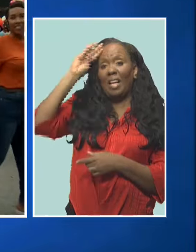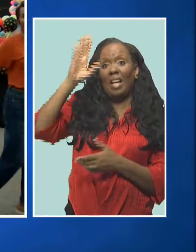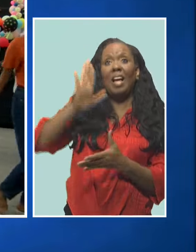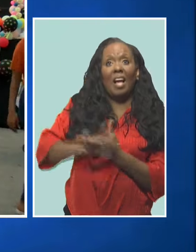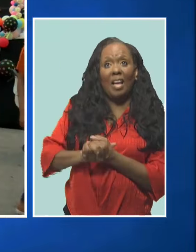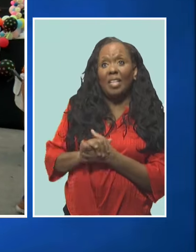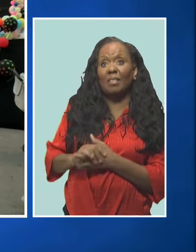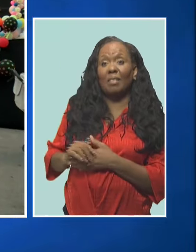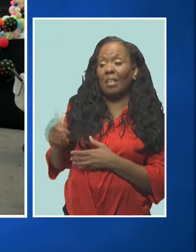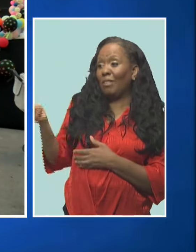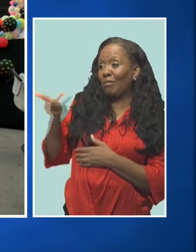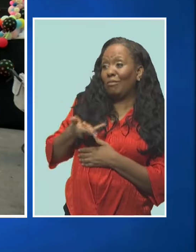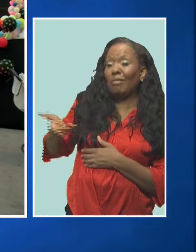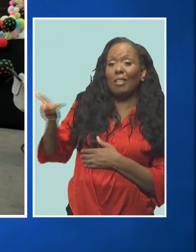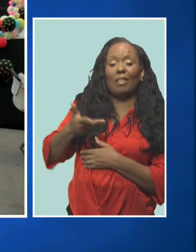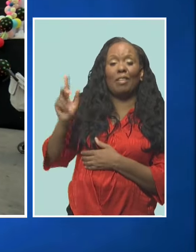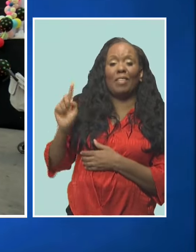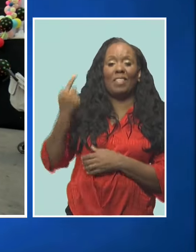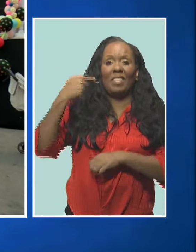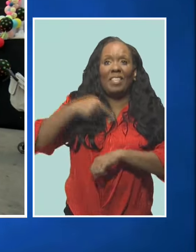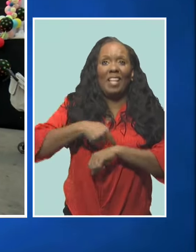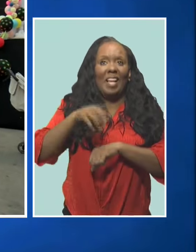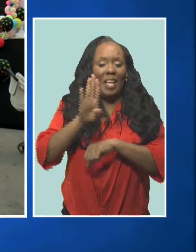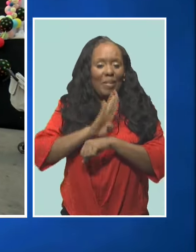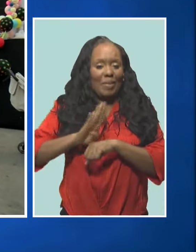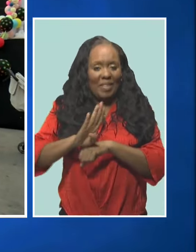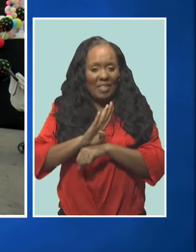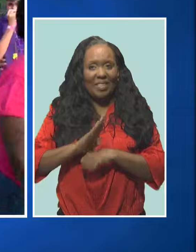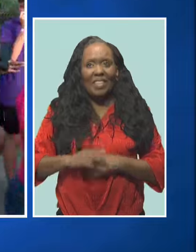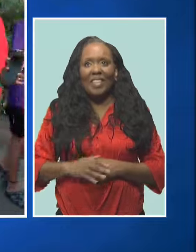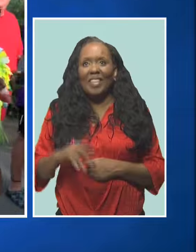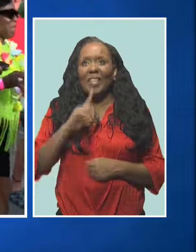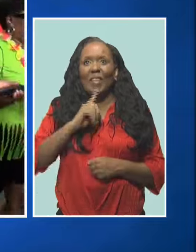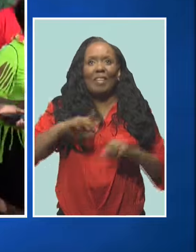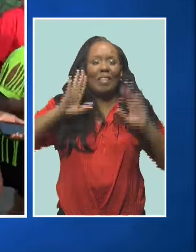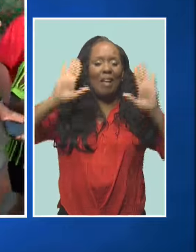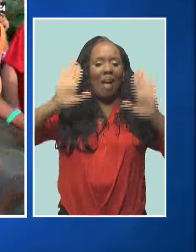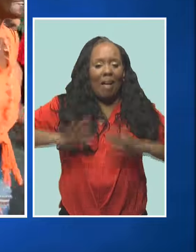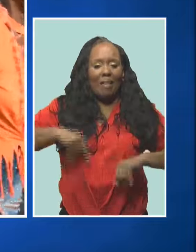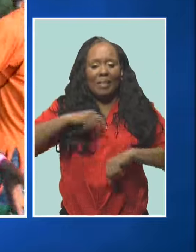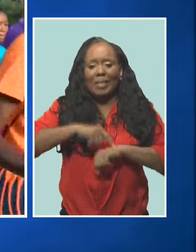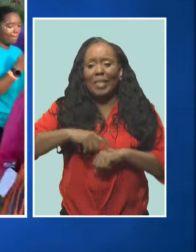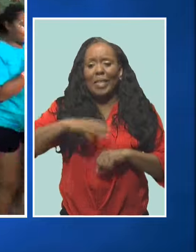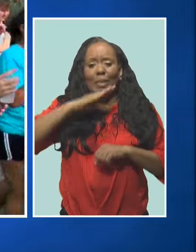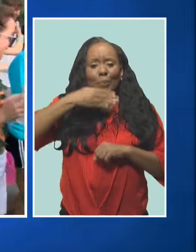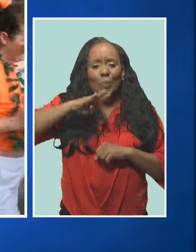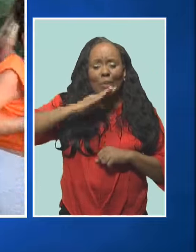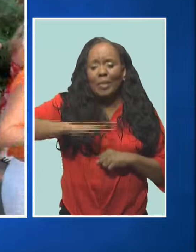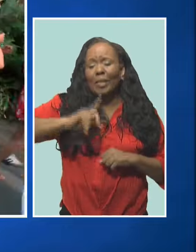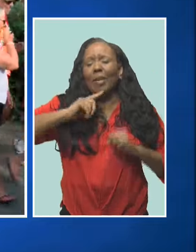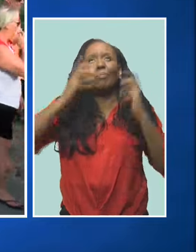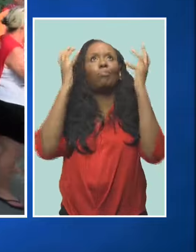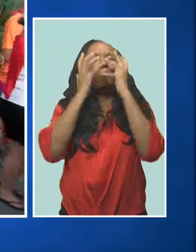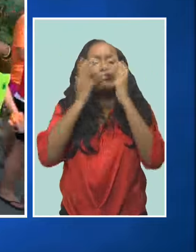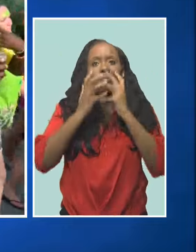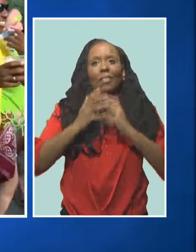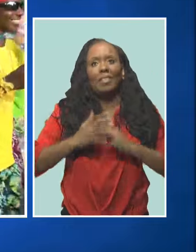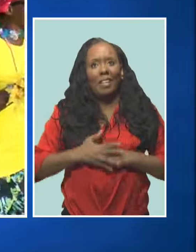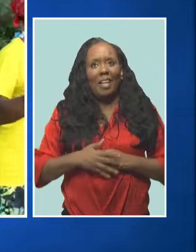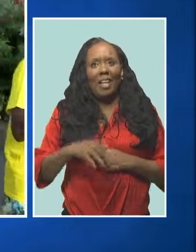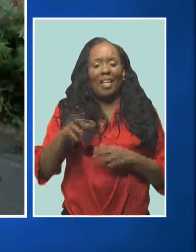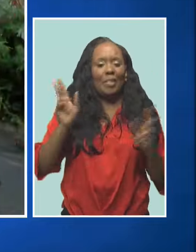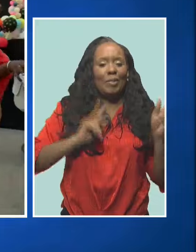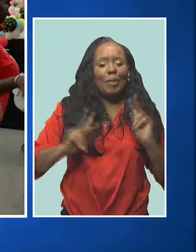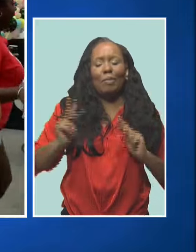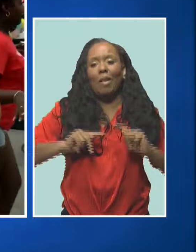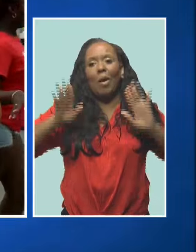Tony, and we're here for the first time in Barbados. It's been a fabulous time. The beaches are absolutely amazing, but most importantly, the people